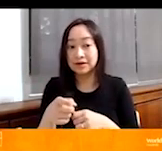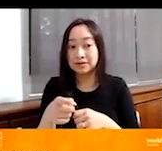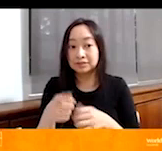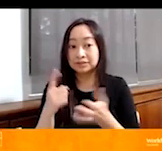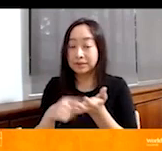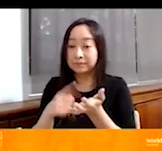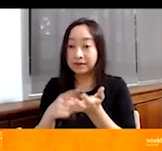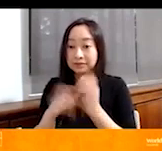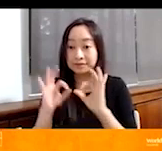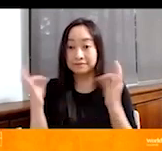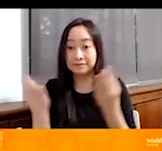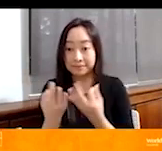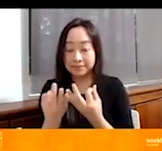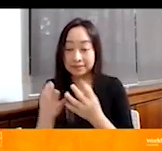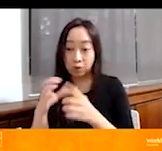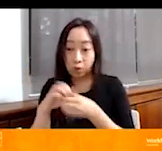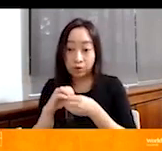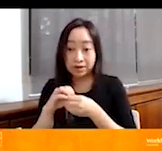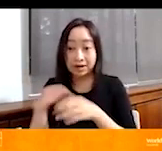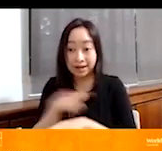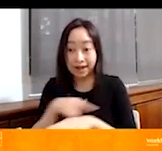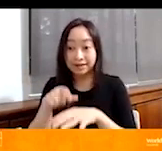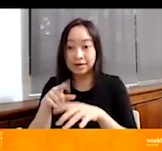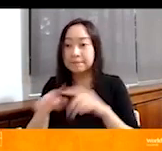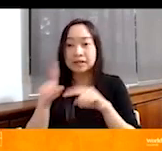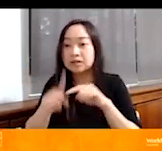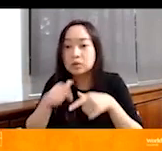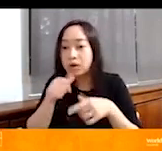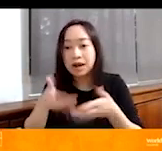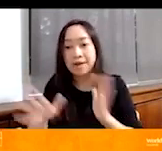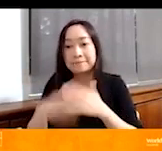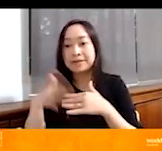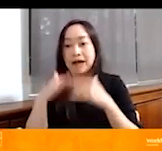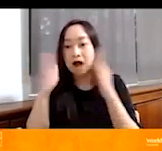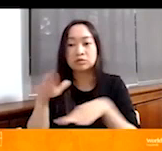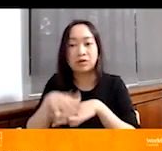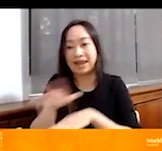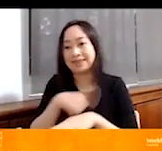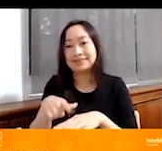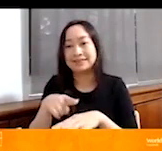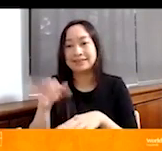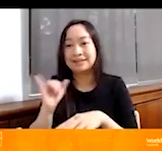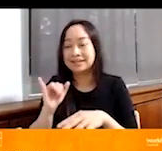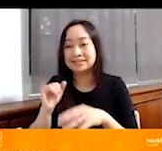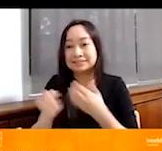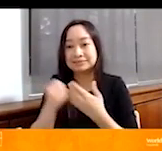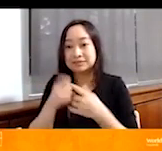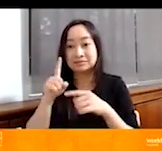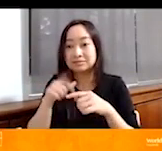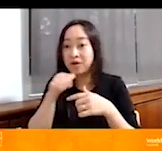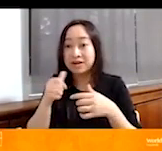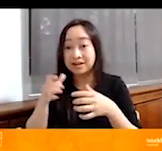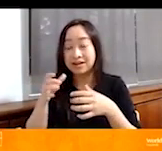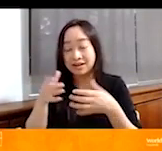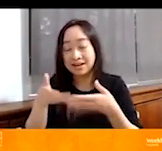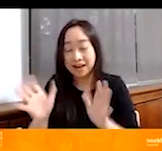sometimes they own land, but they're not allowed to build a house. So something is simple, like they're just not allowed to build a house. They